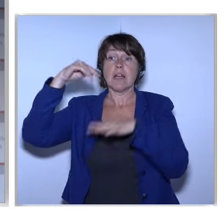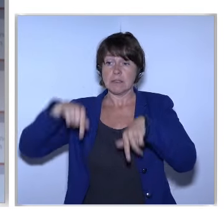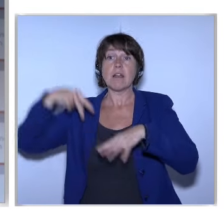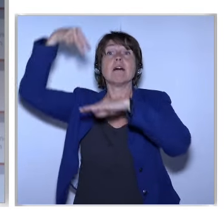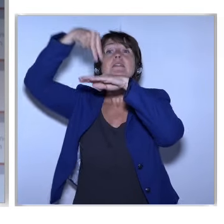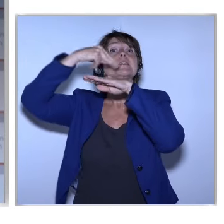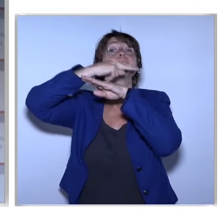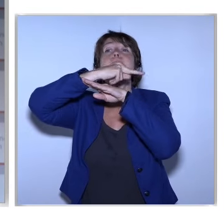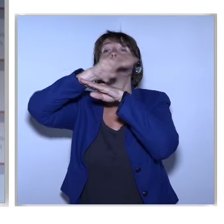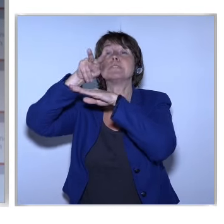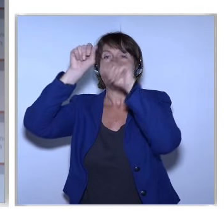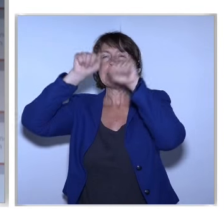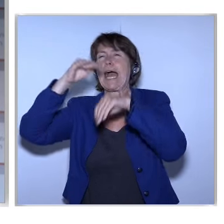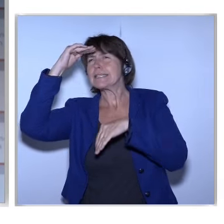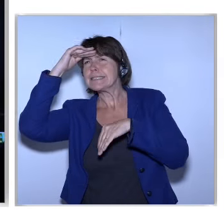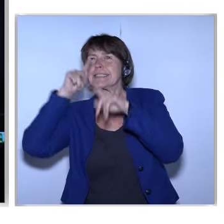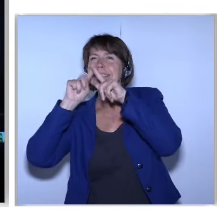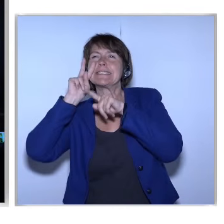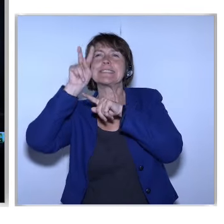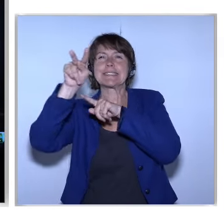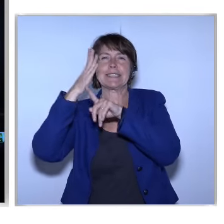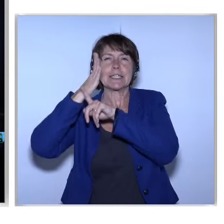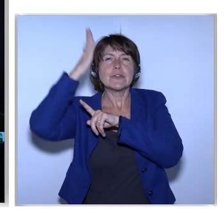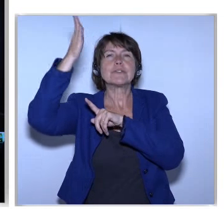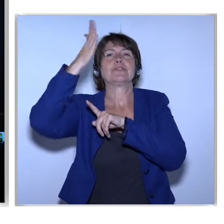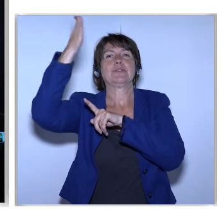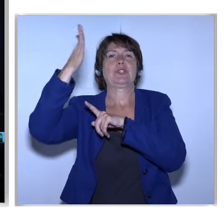of Europe Thank you ladies and gentlemen Thank